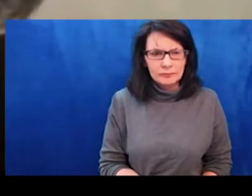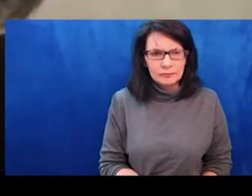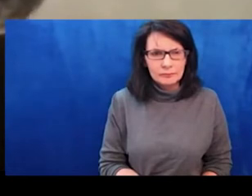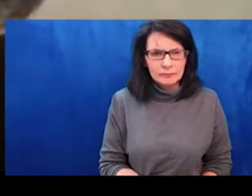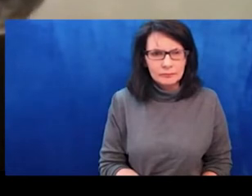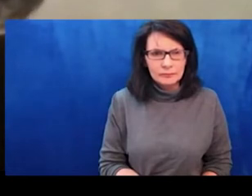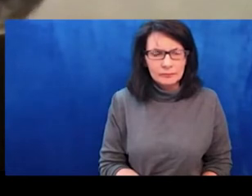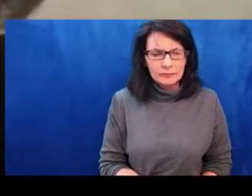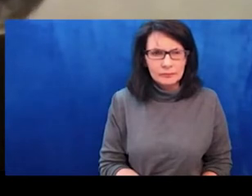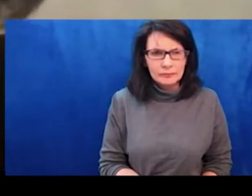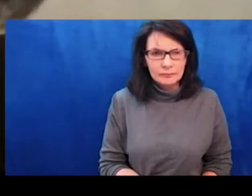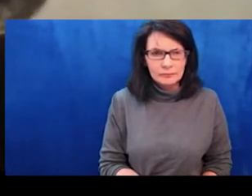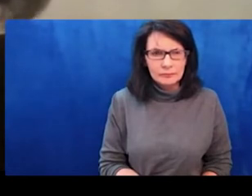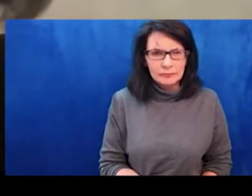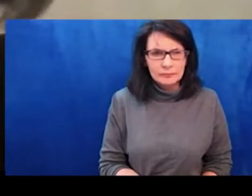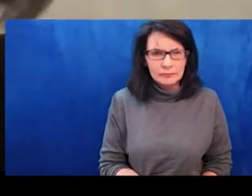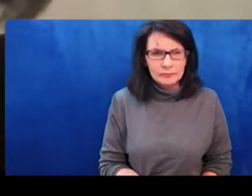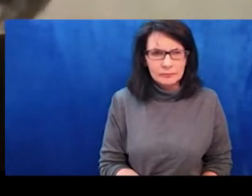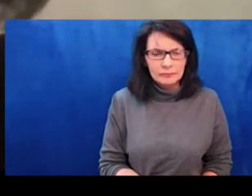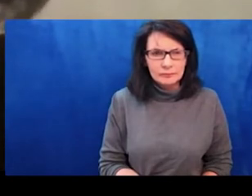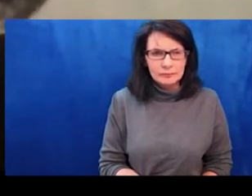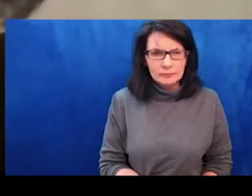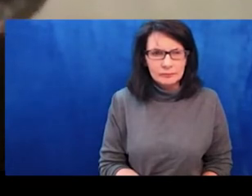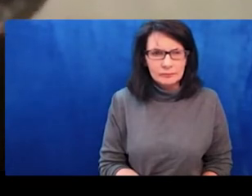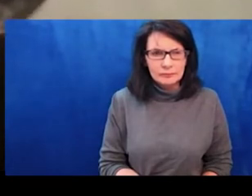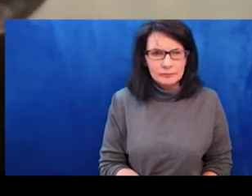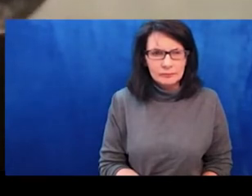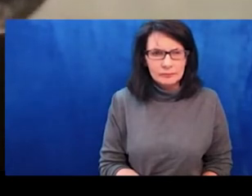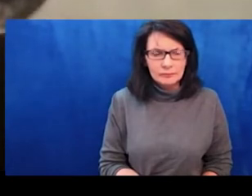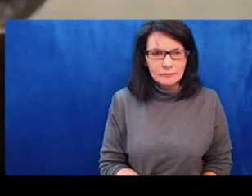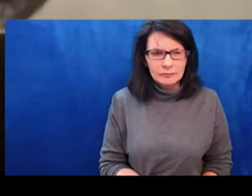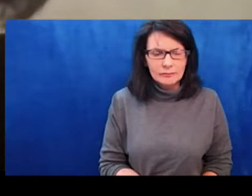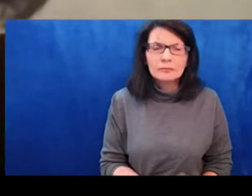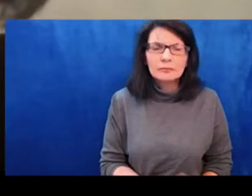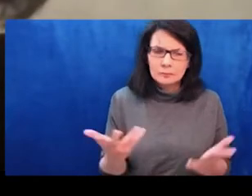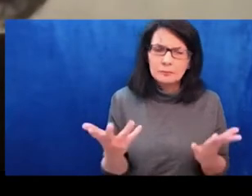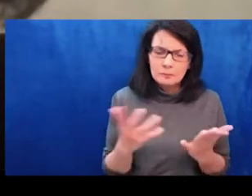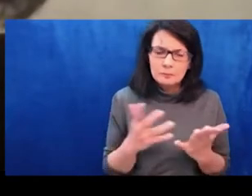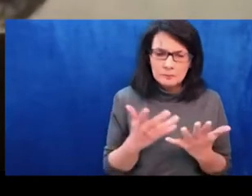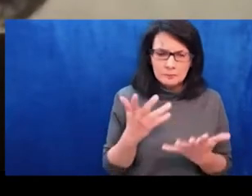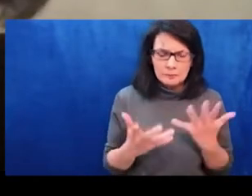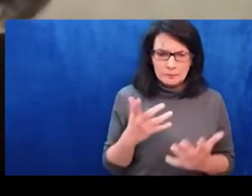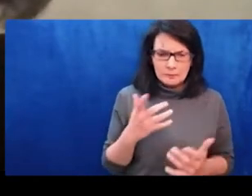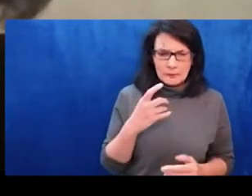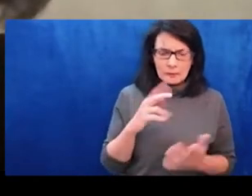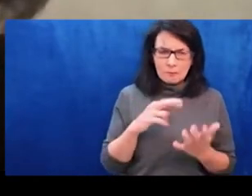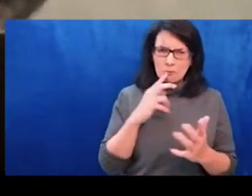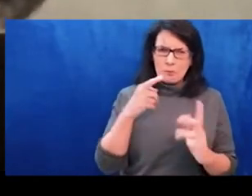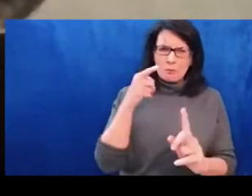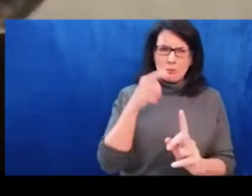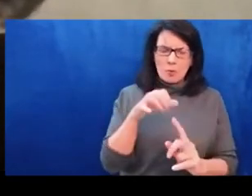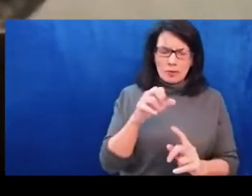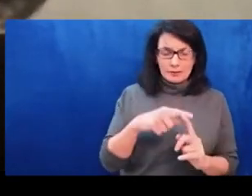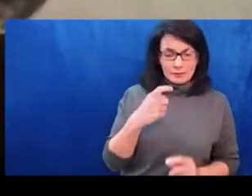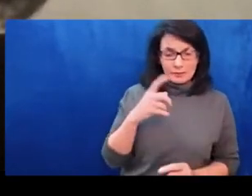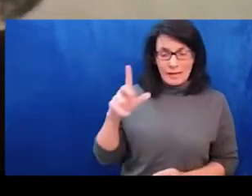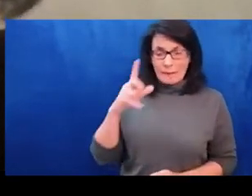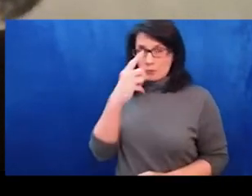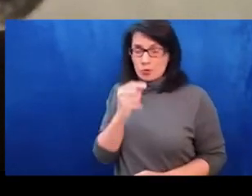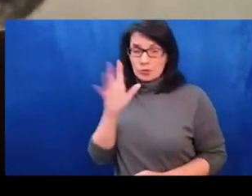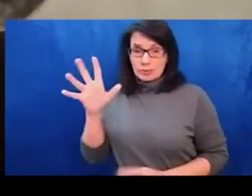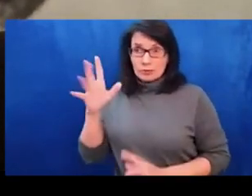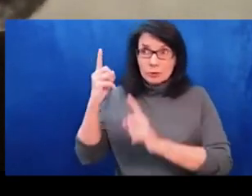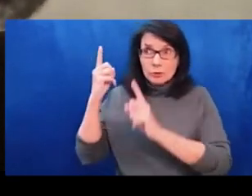view is interestingly different than Jessica's about thinking about thinking of or speaking of it as a local war versus a global war.